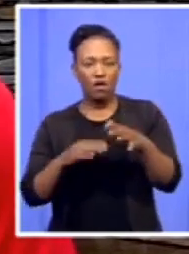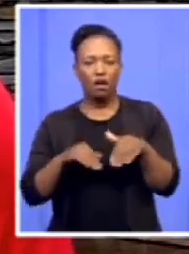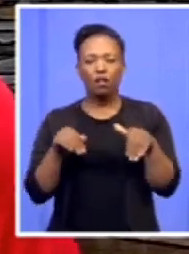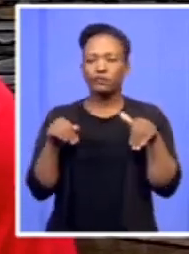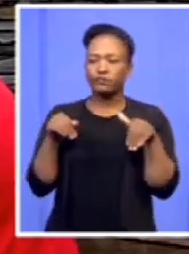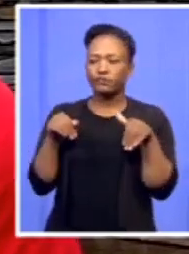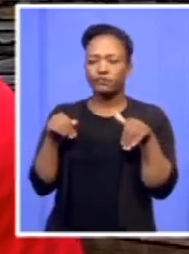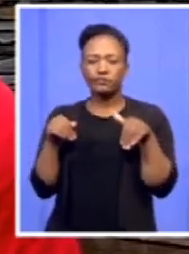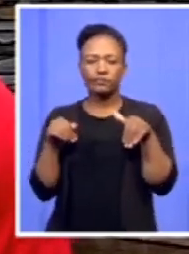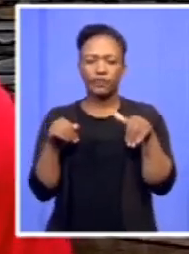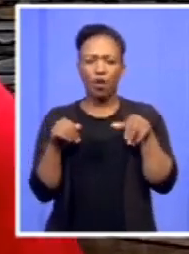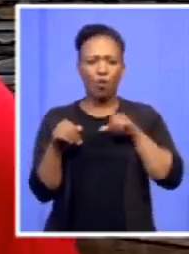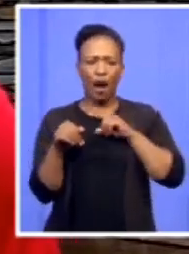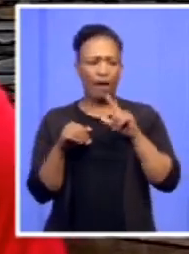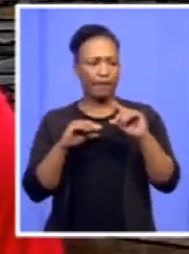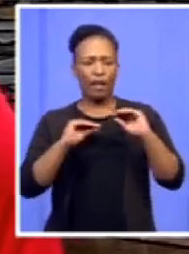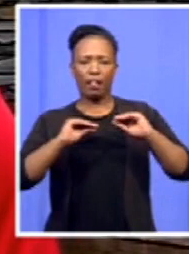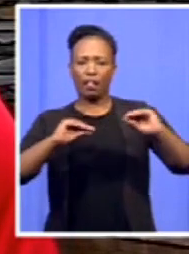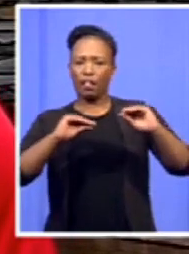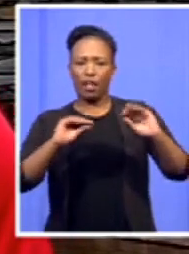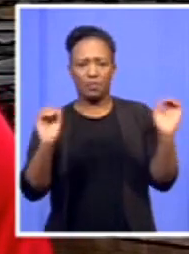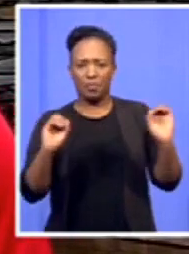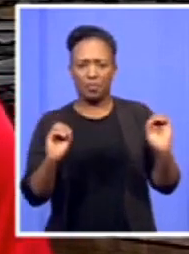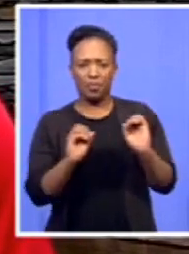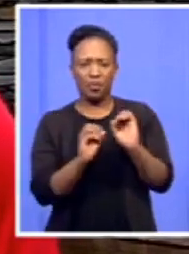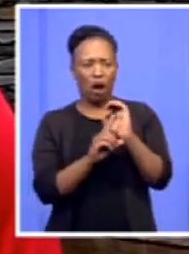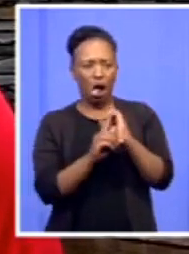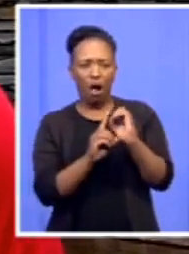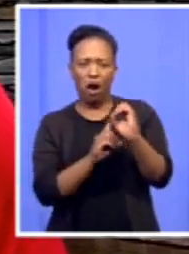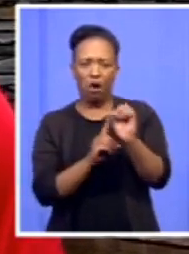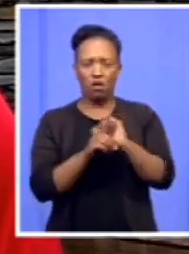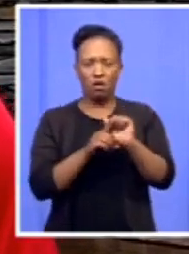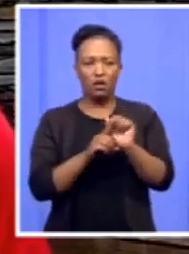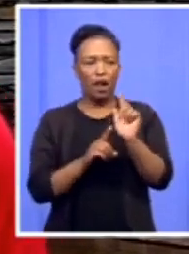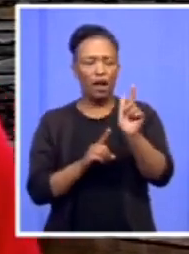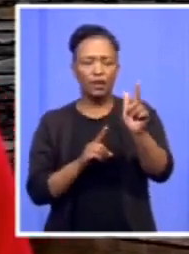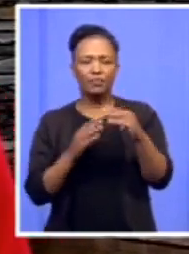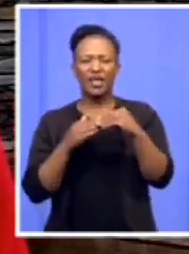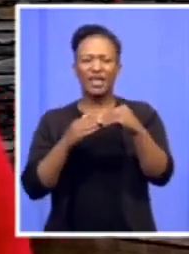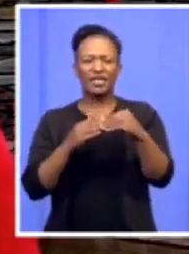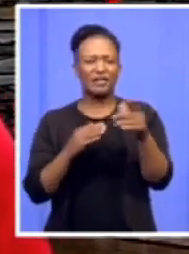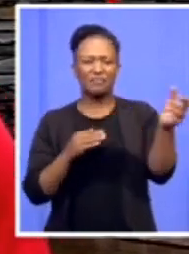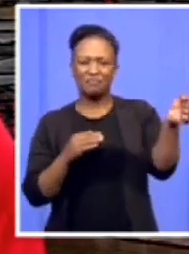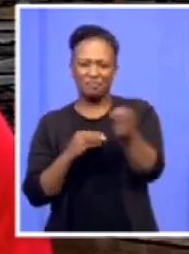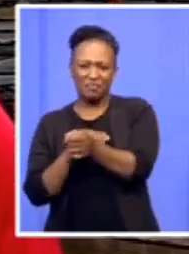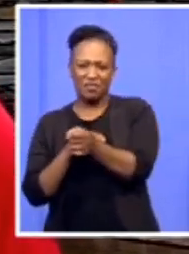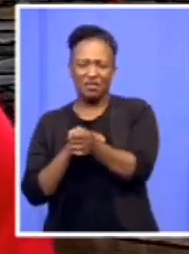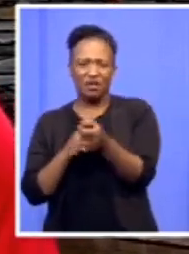They've taken some of them, they even get elected to leadership structures. Only once they are elected, it's the only time they